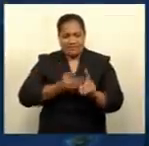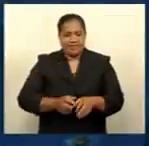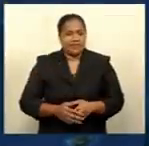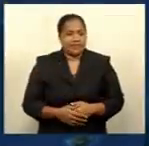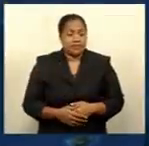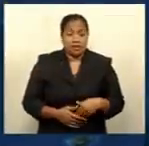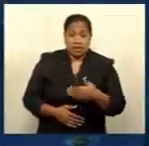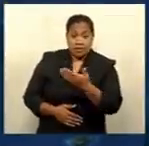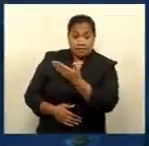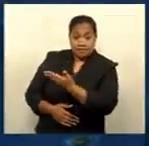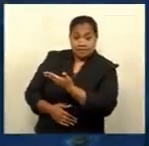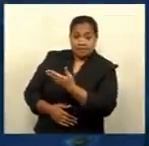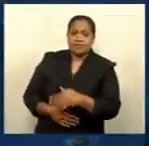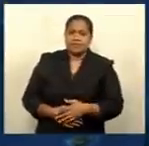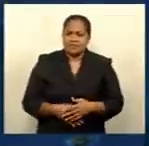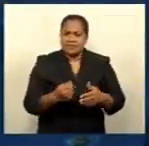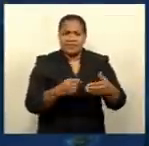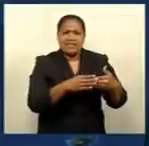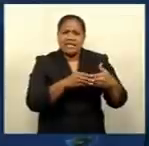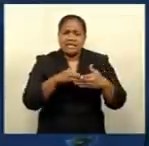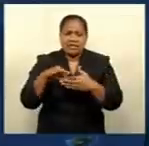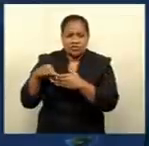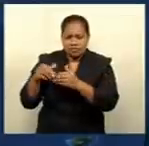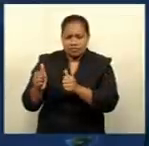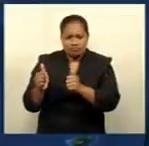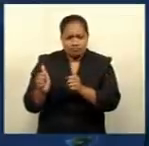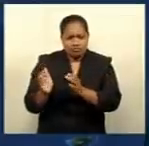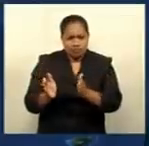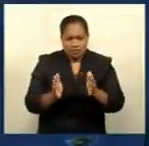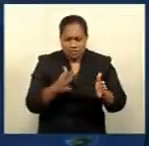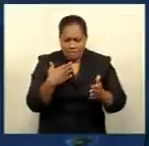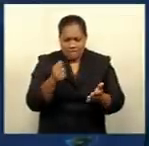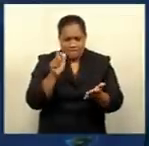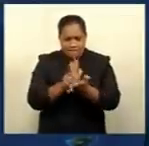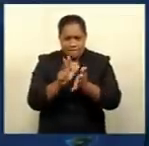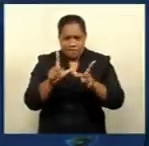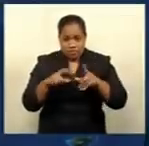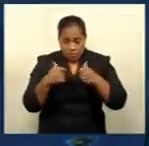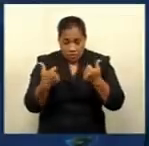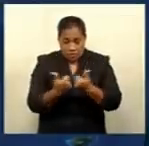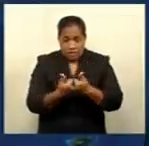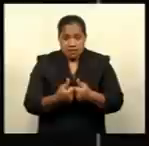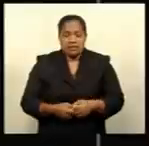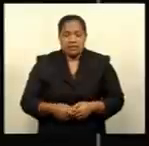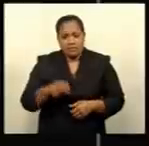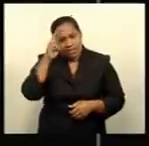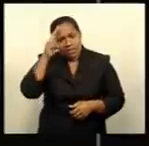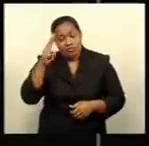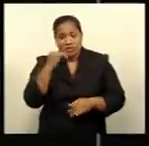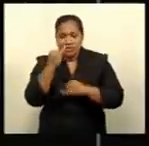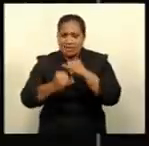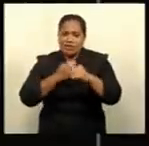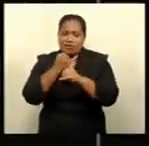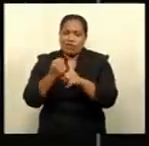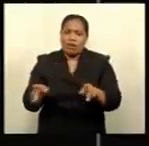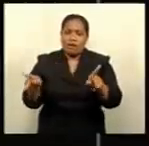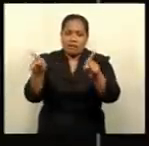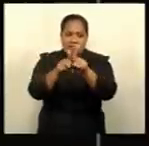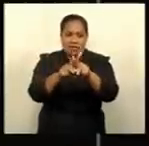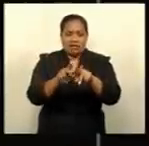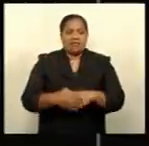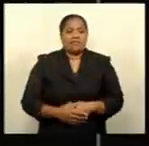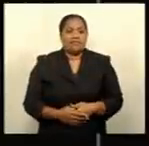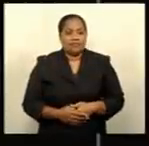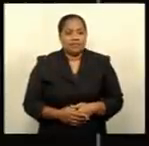and the leadership arrangements. We've signed agreements with important national and international partners. The council has appointed